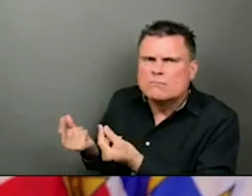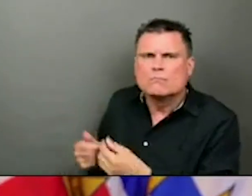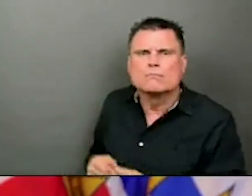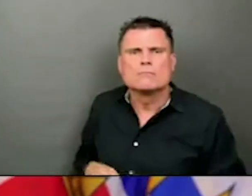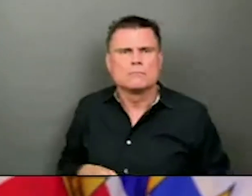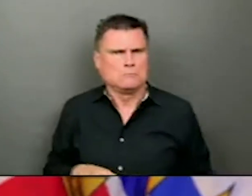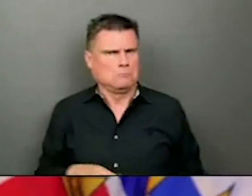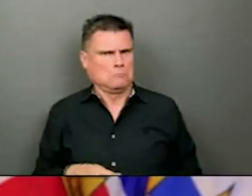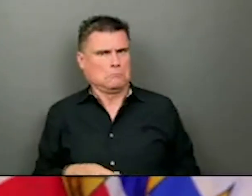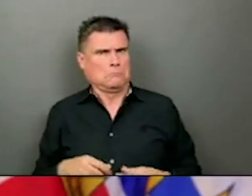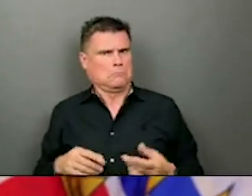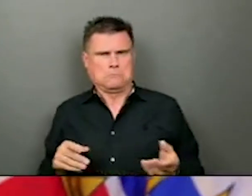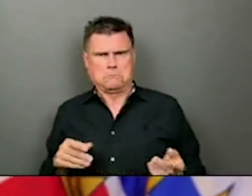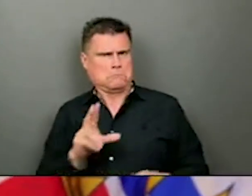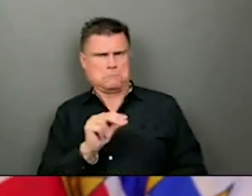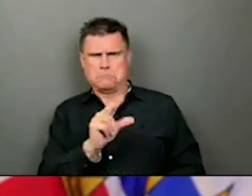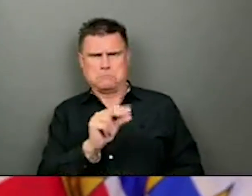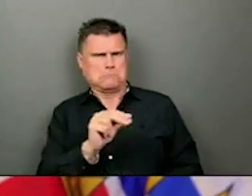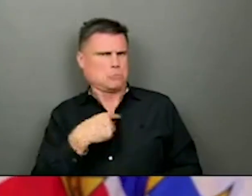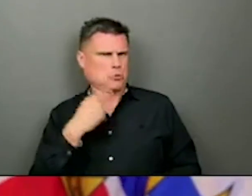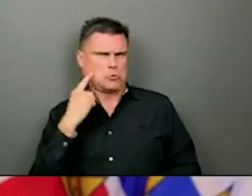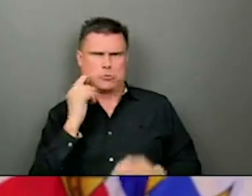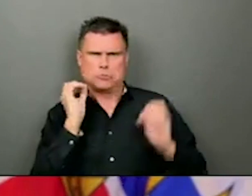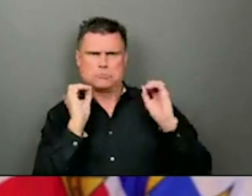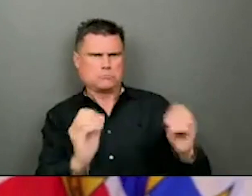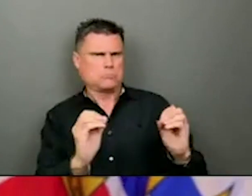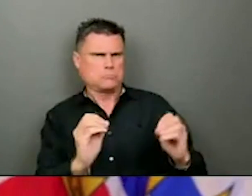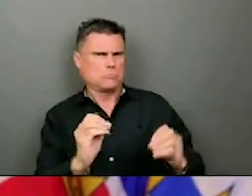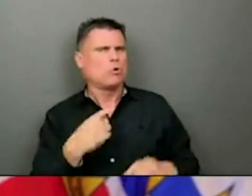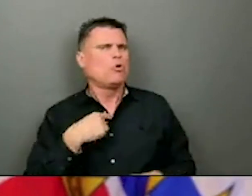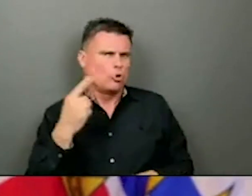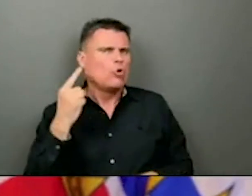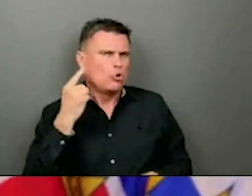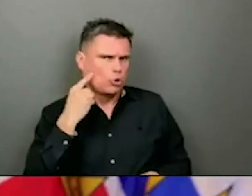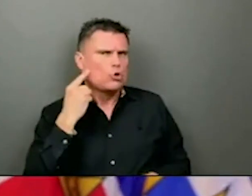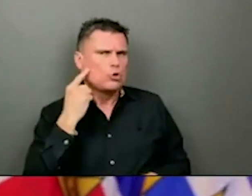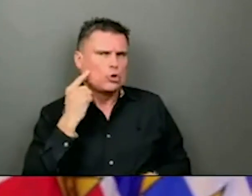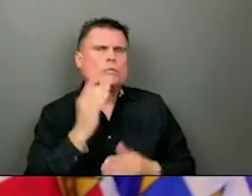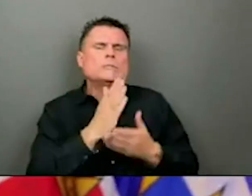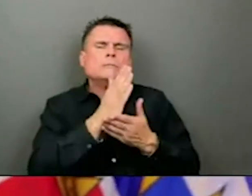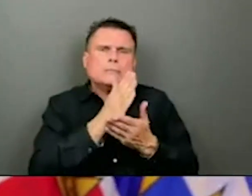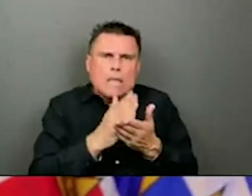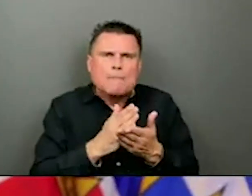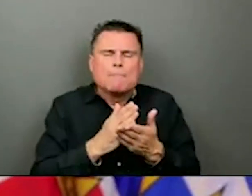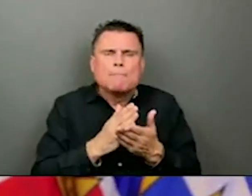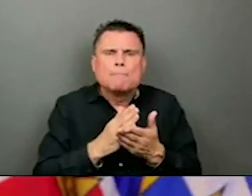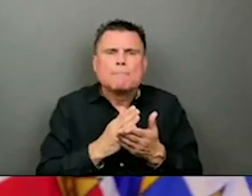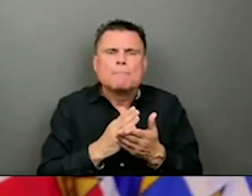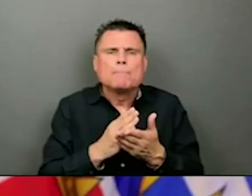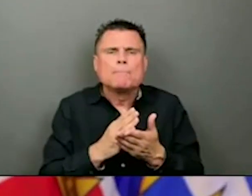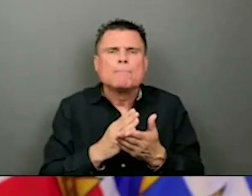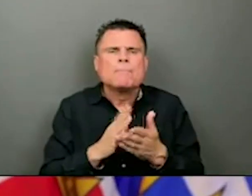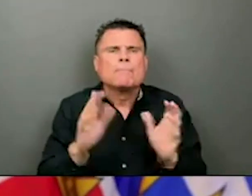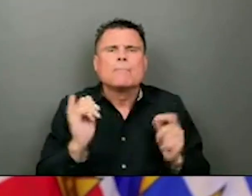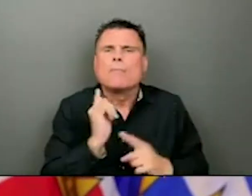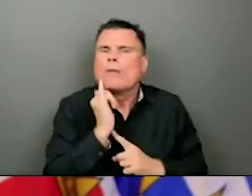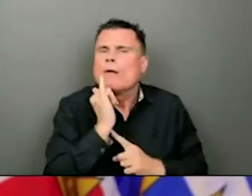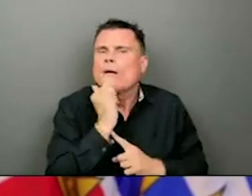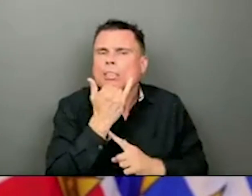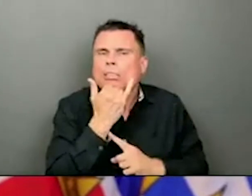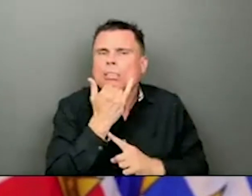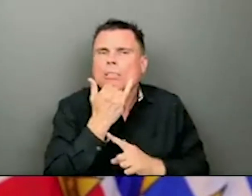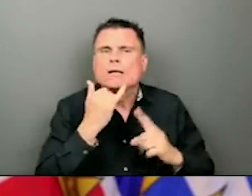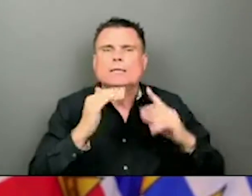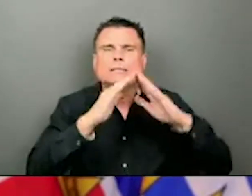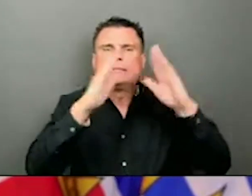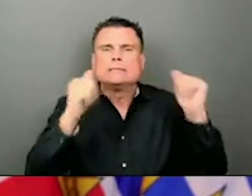have heard that there has been concerns with the system, telling, sending people messages that their appointment had been cancelled because